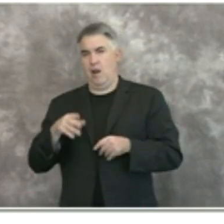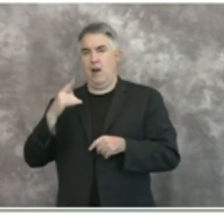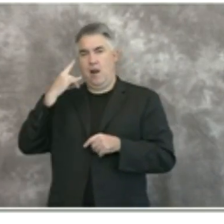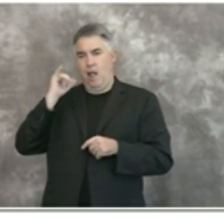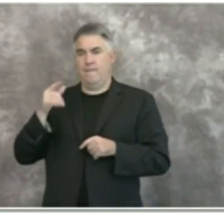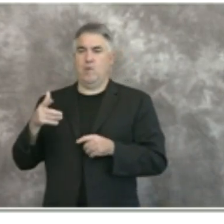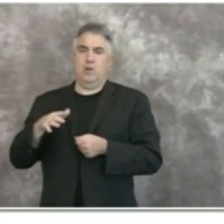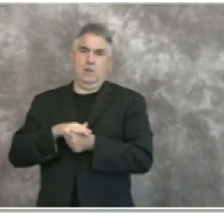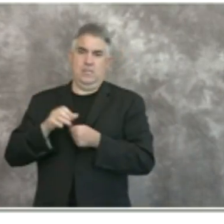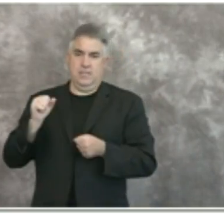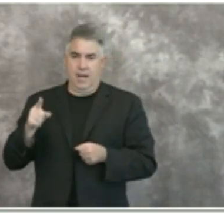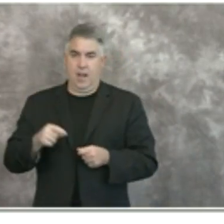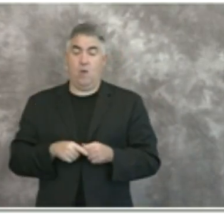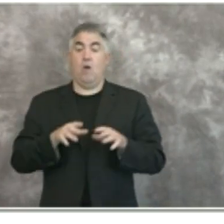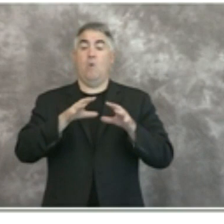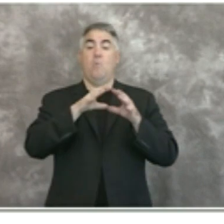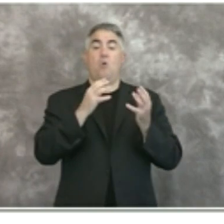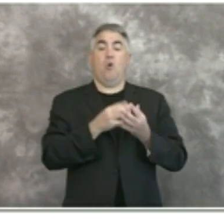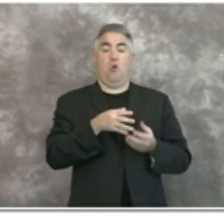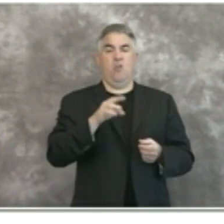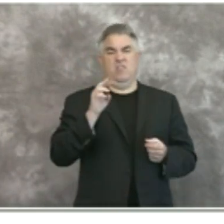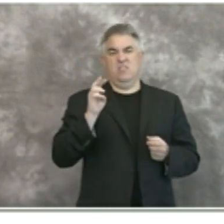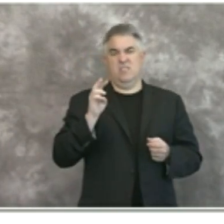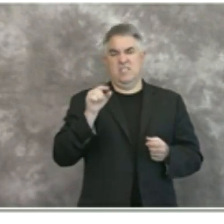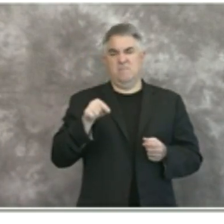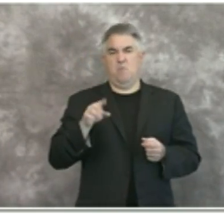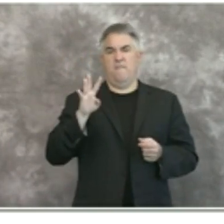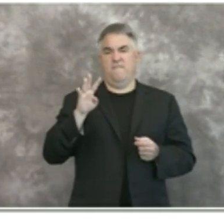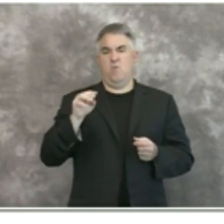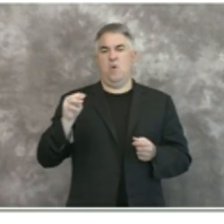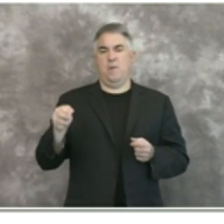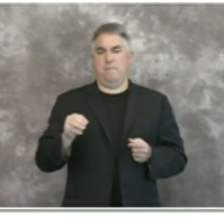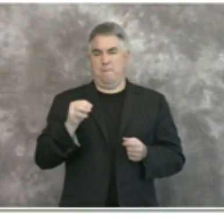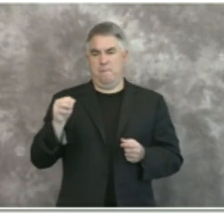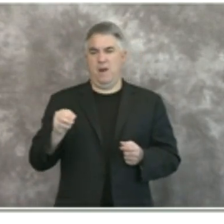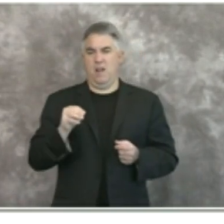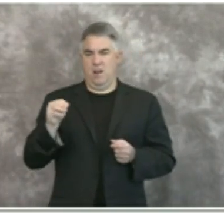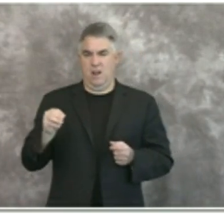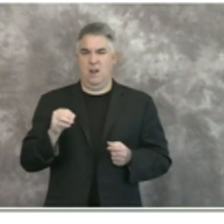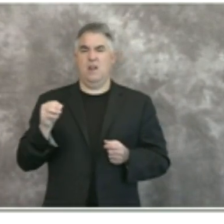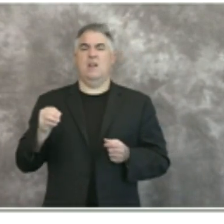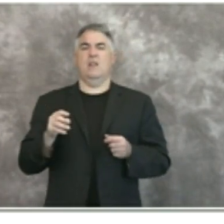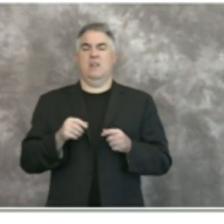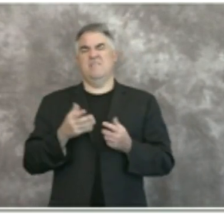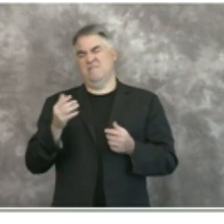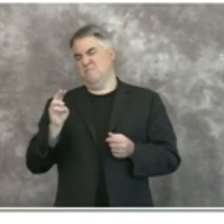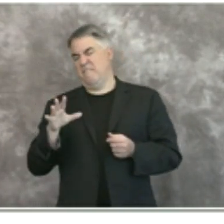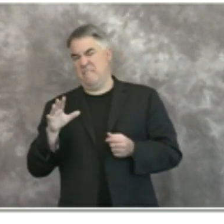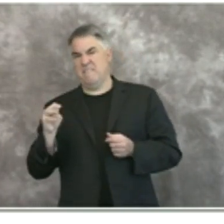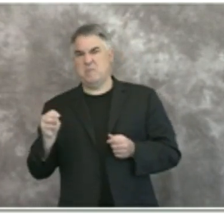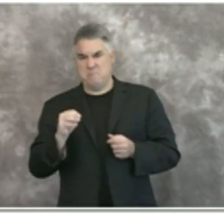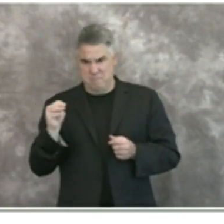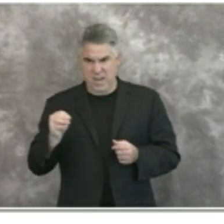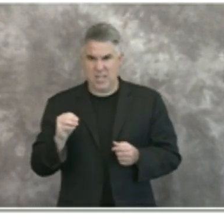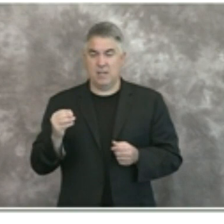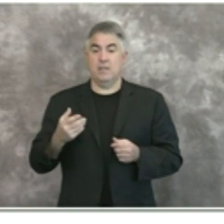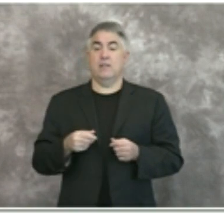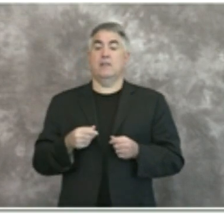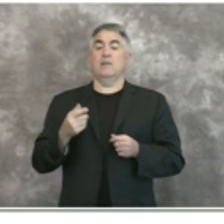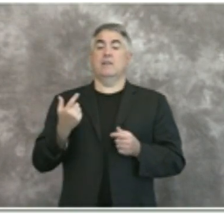globally there are almost uh 6.5 million positive cases including over